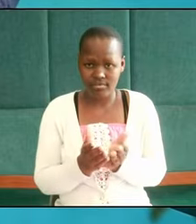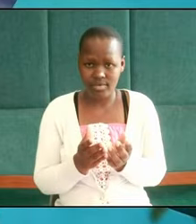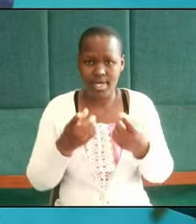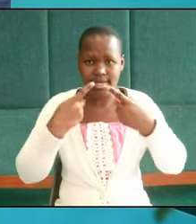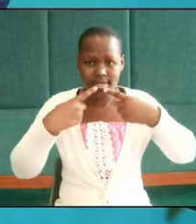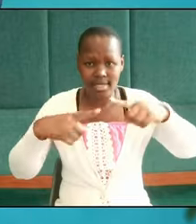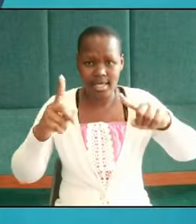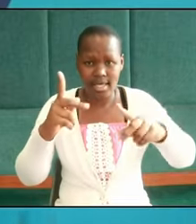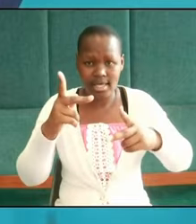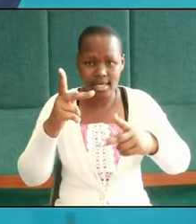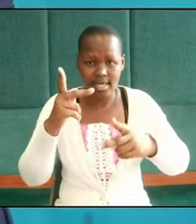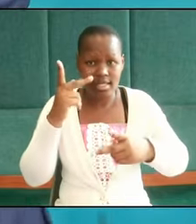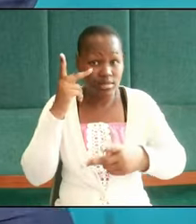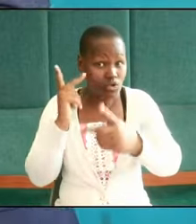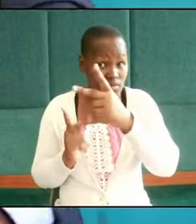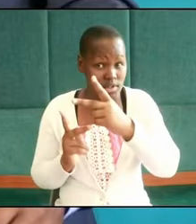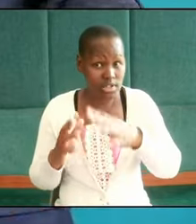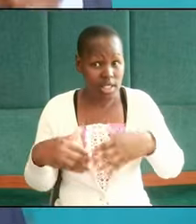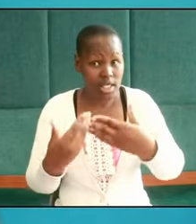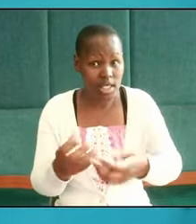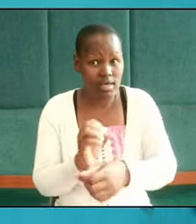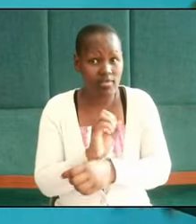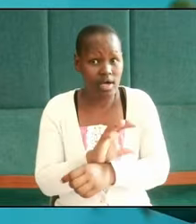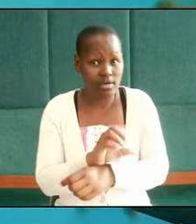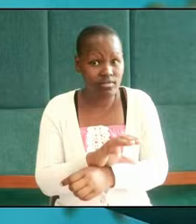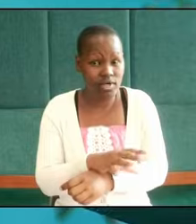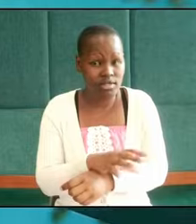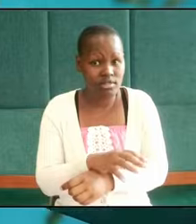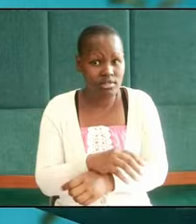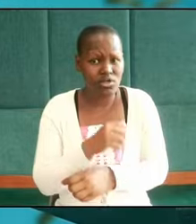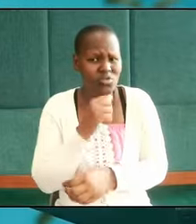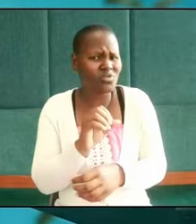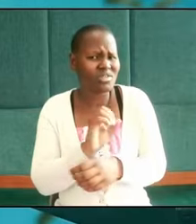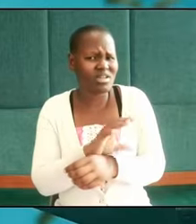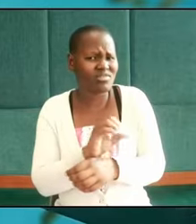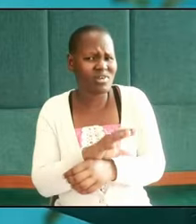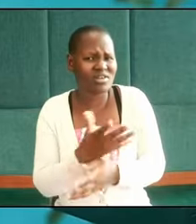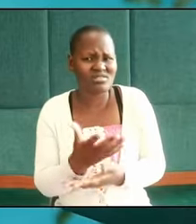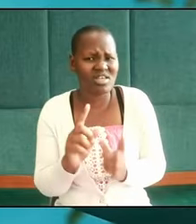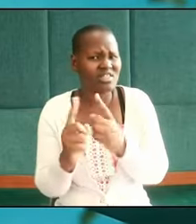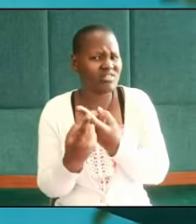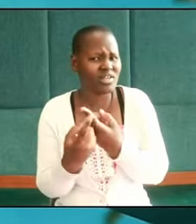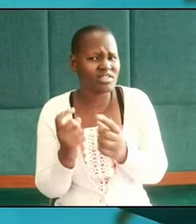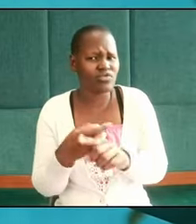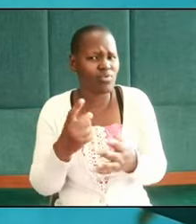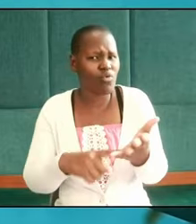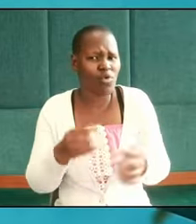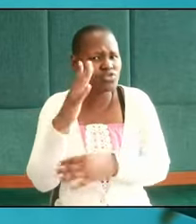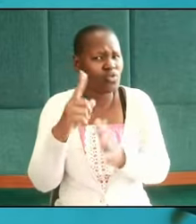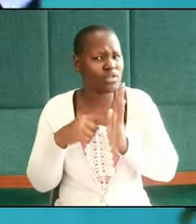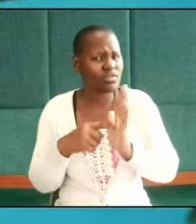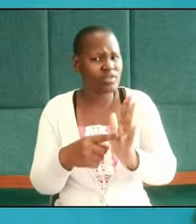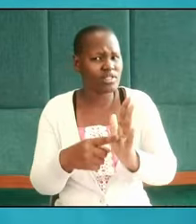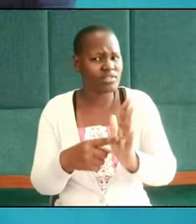prophecies he gave advice he did not advise contrary to what God was revealing